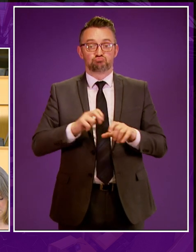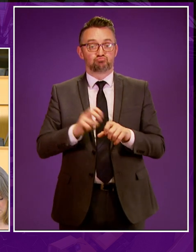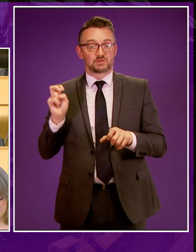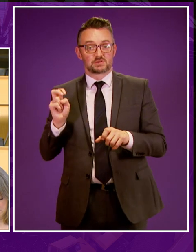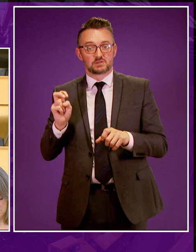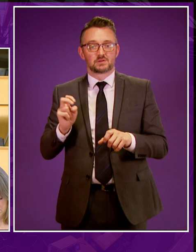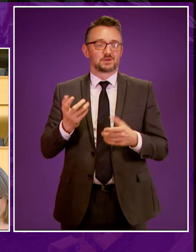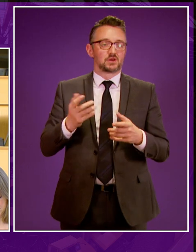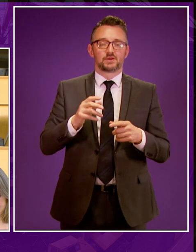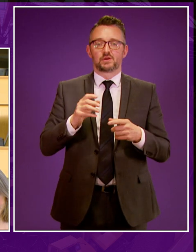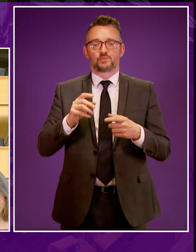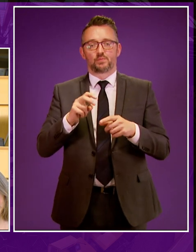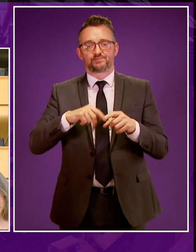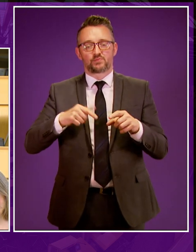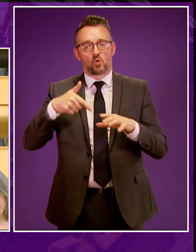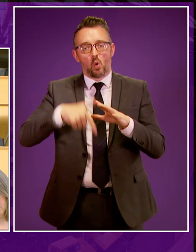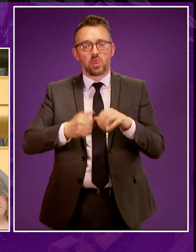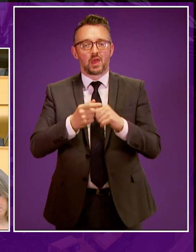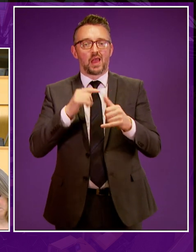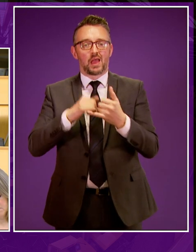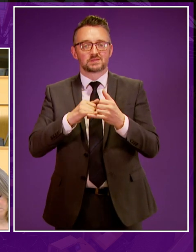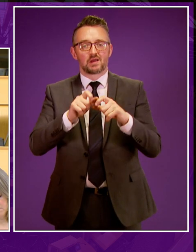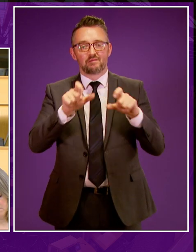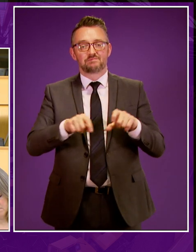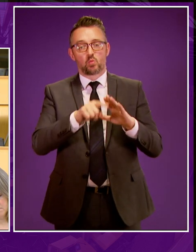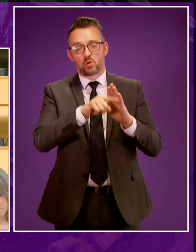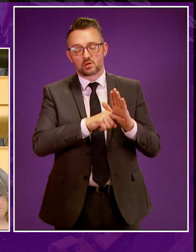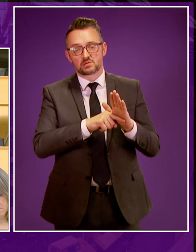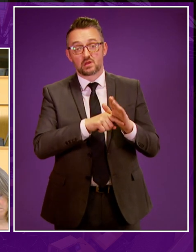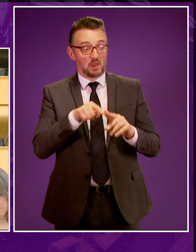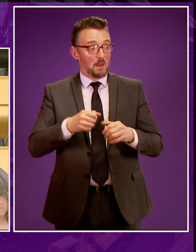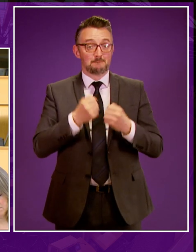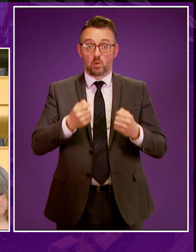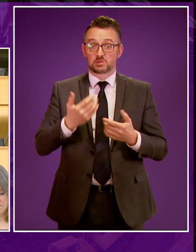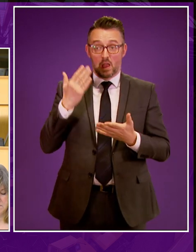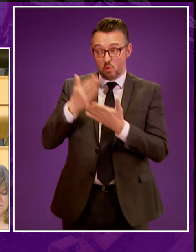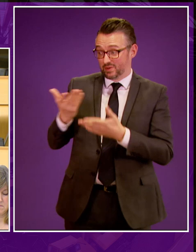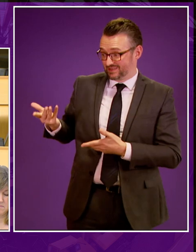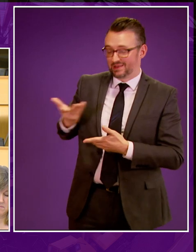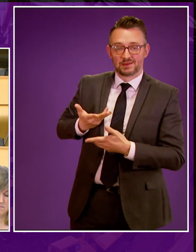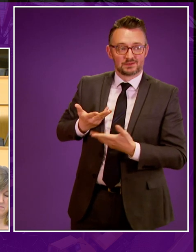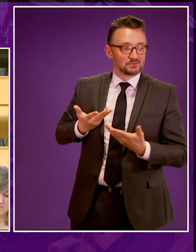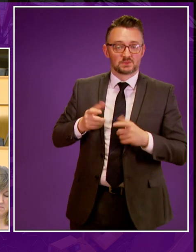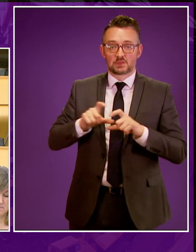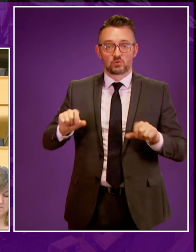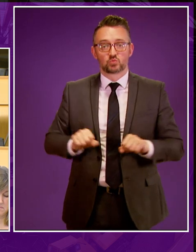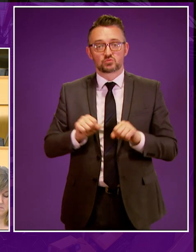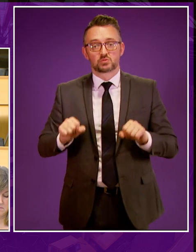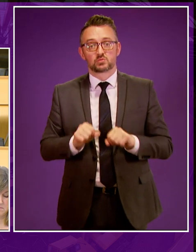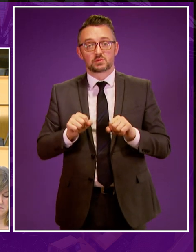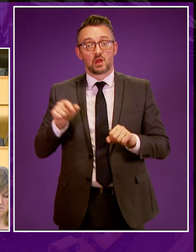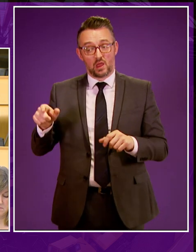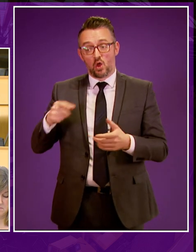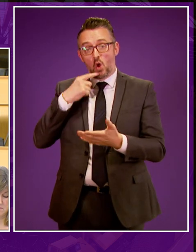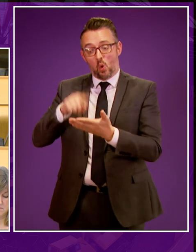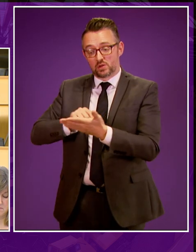European oil and gas frameworks aside, the agreed powers promised to this parliament are overdue. That commencement order needs